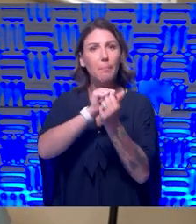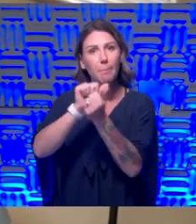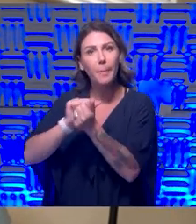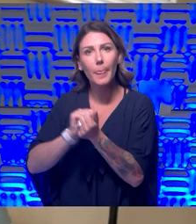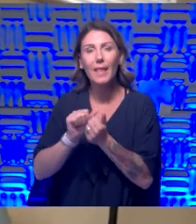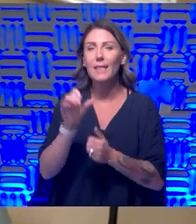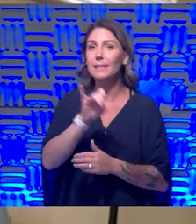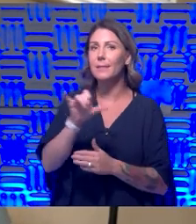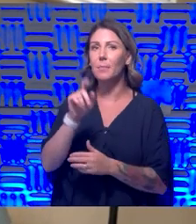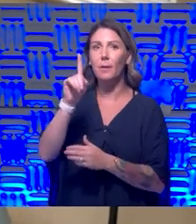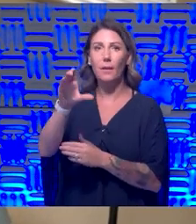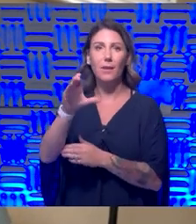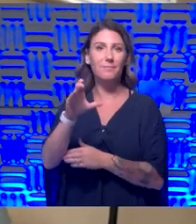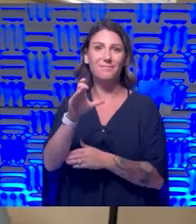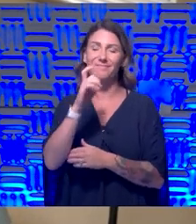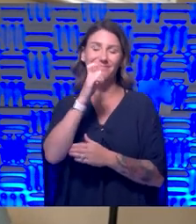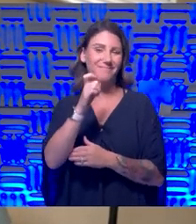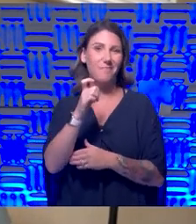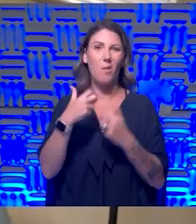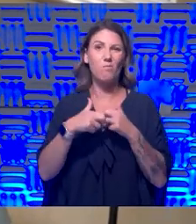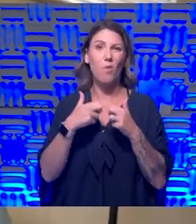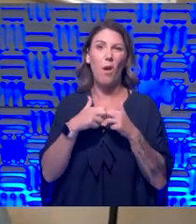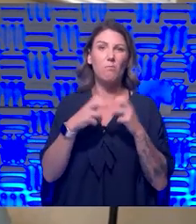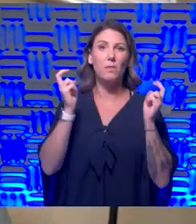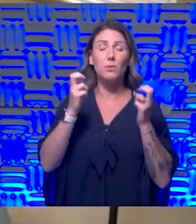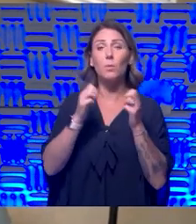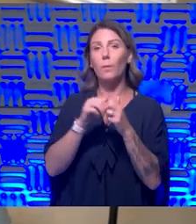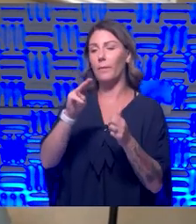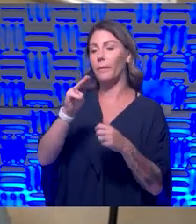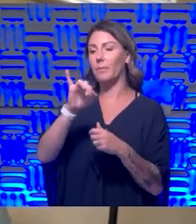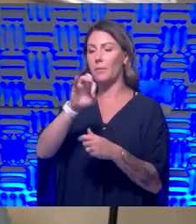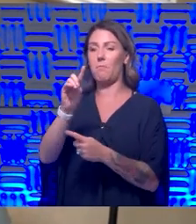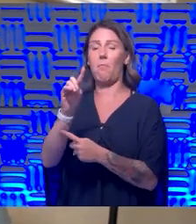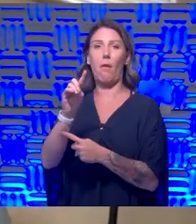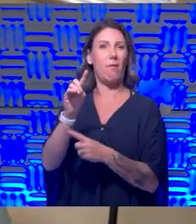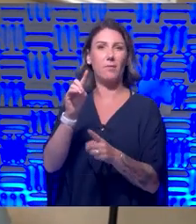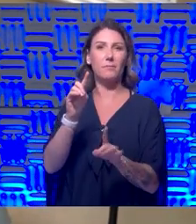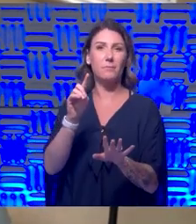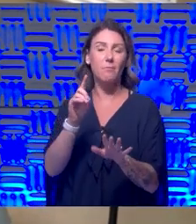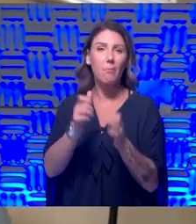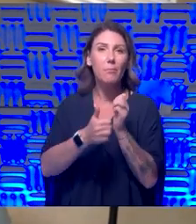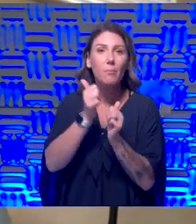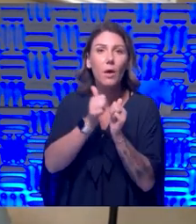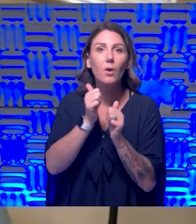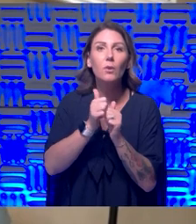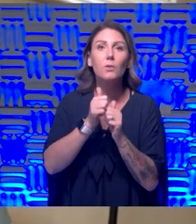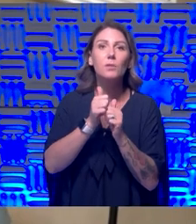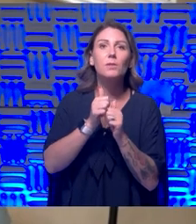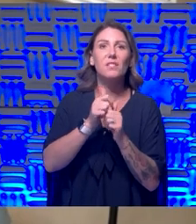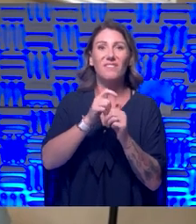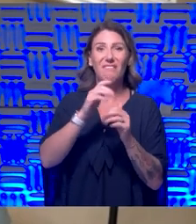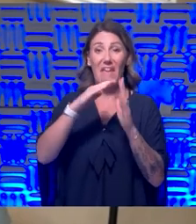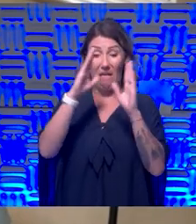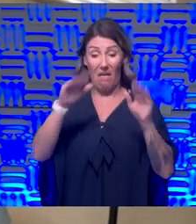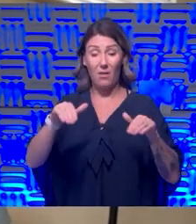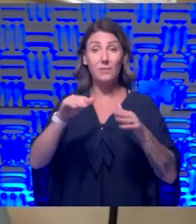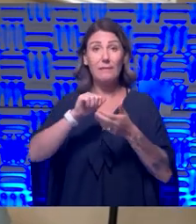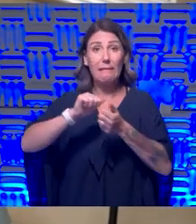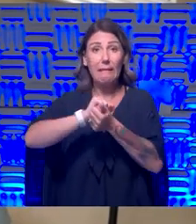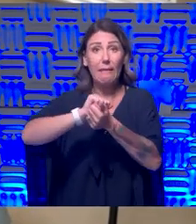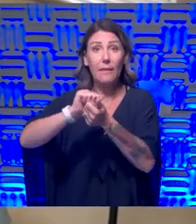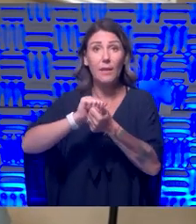City. I don't have a problem with the maid coming in cleaning. Again, most of the household cleaning products are very active against coronavirus.